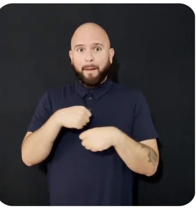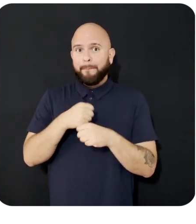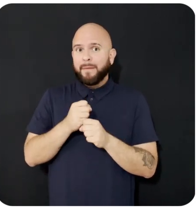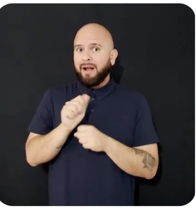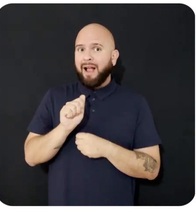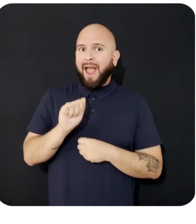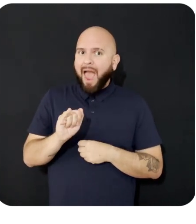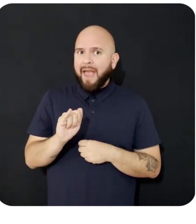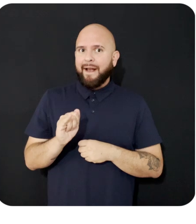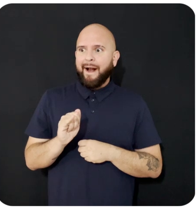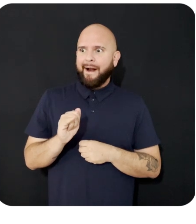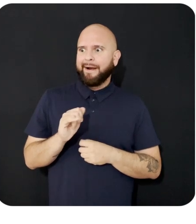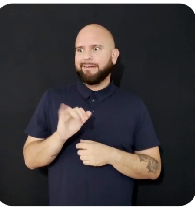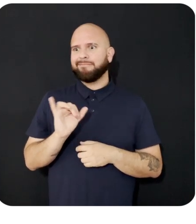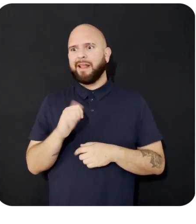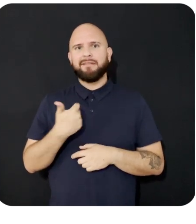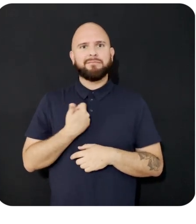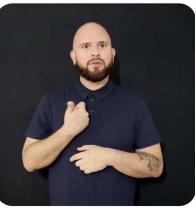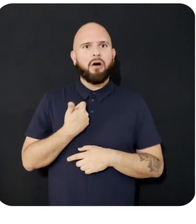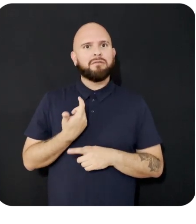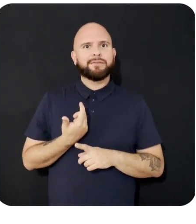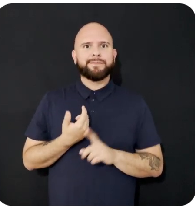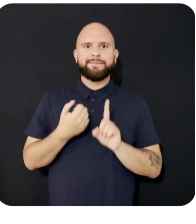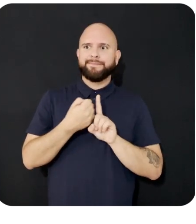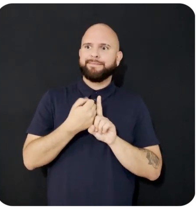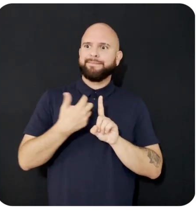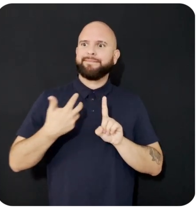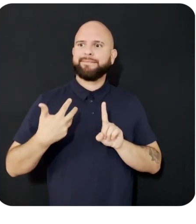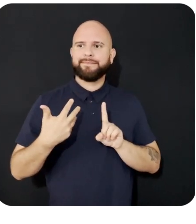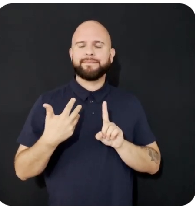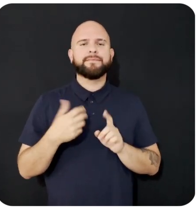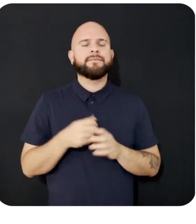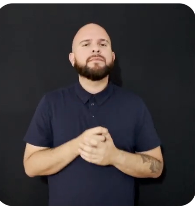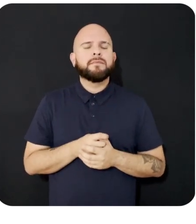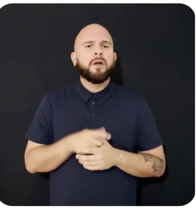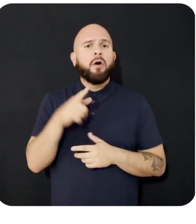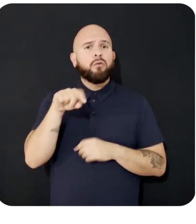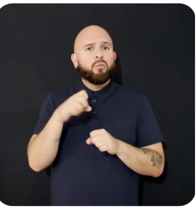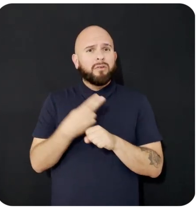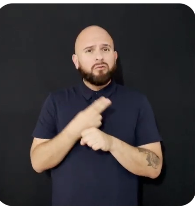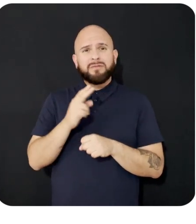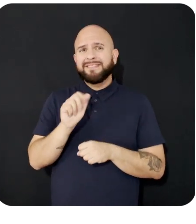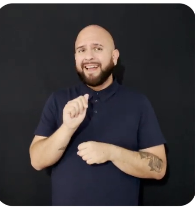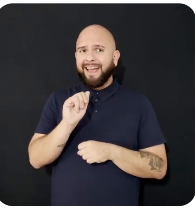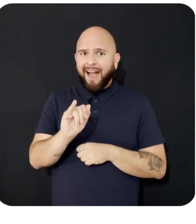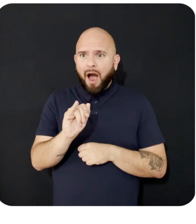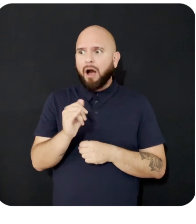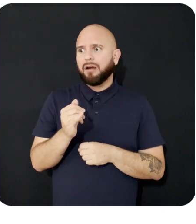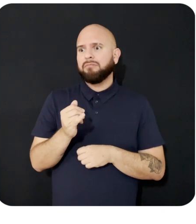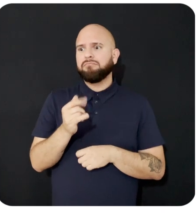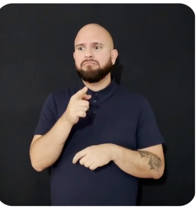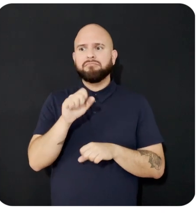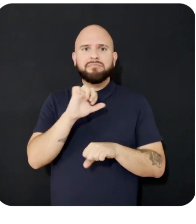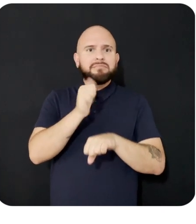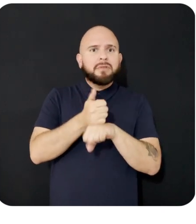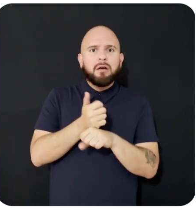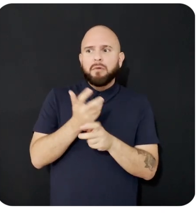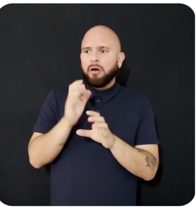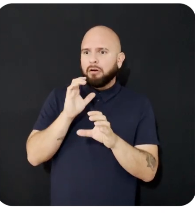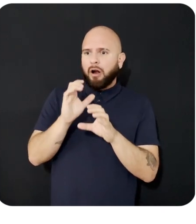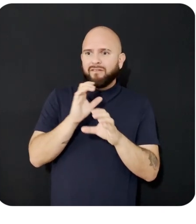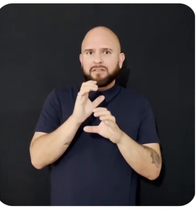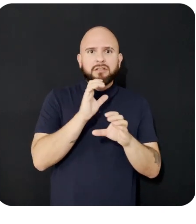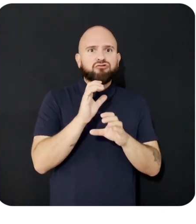With AI characters, you can harness the power of generative AI to create a conversational agent that's limited